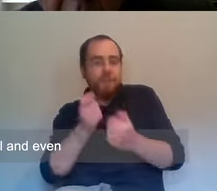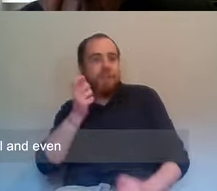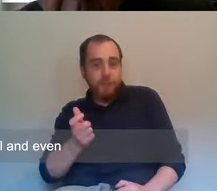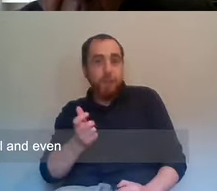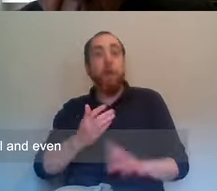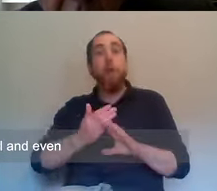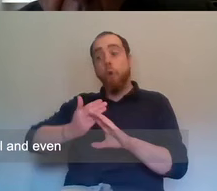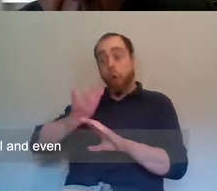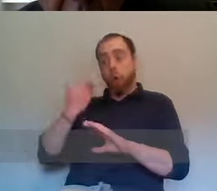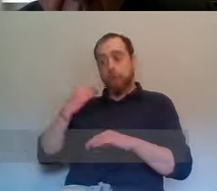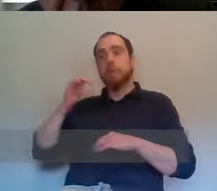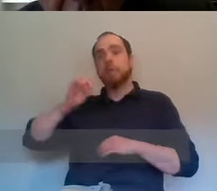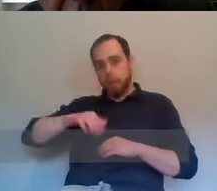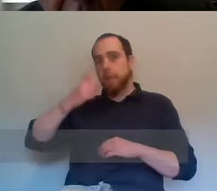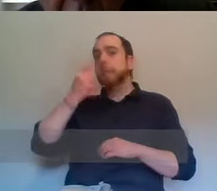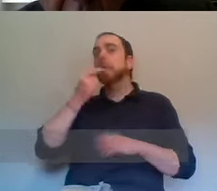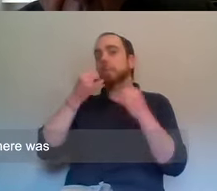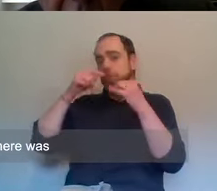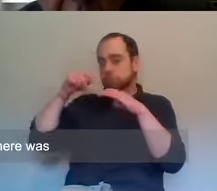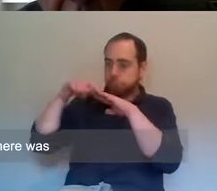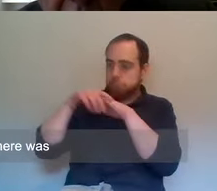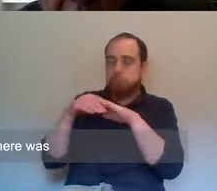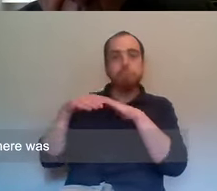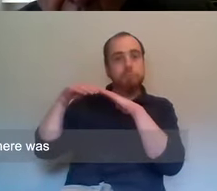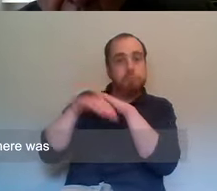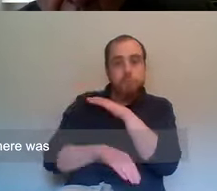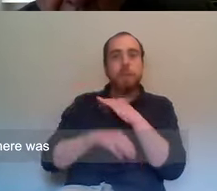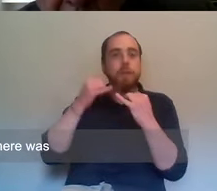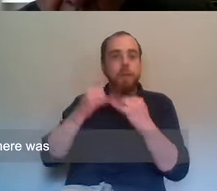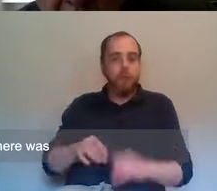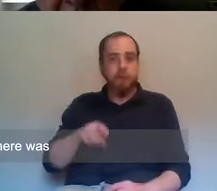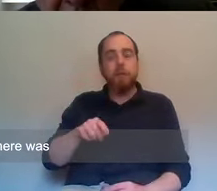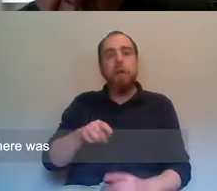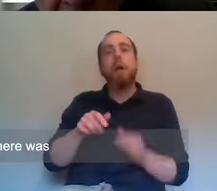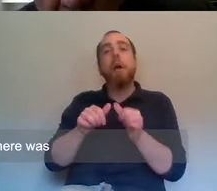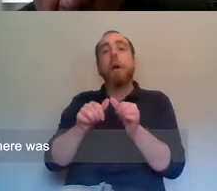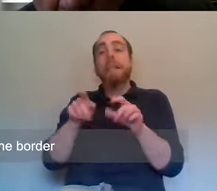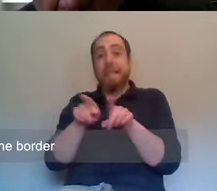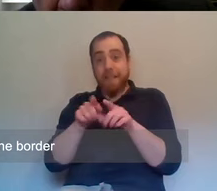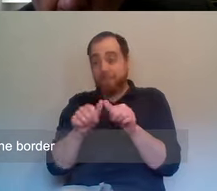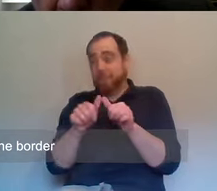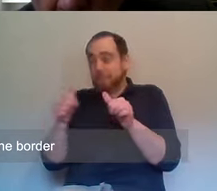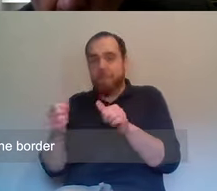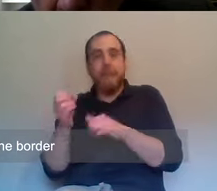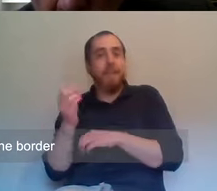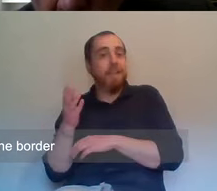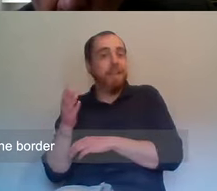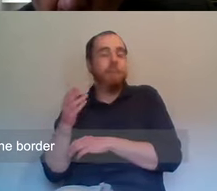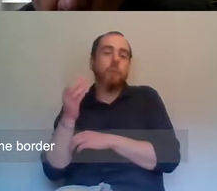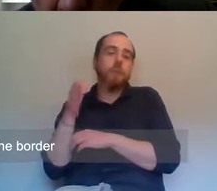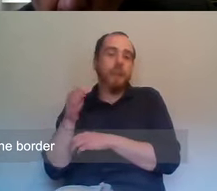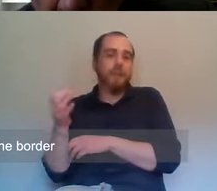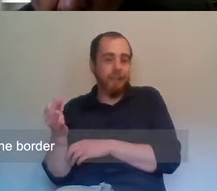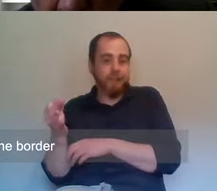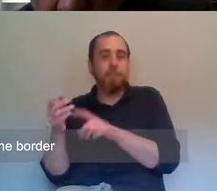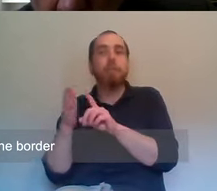And even quite late in nine, in a post-98, I think there was an acquiescence of the border.